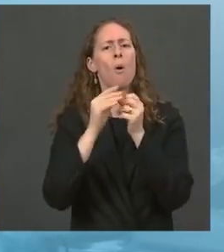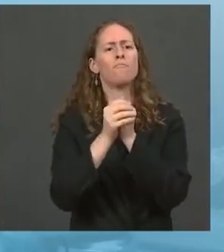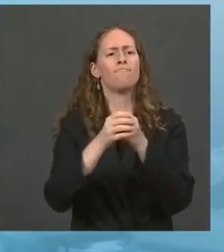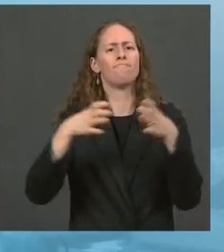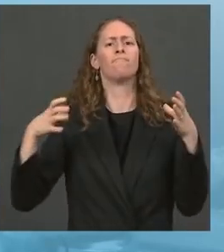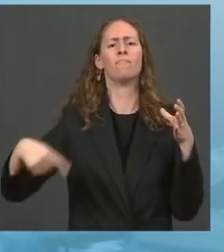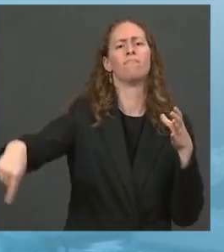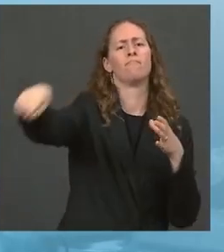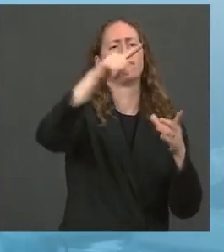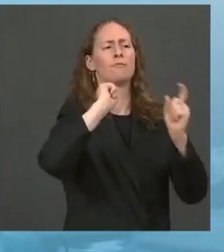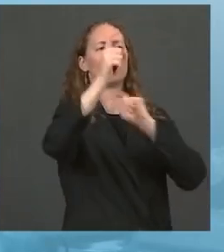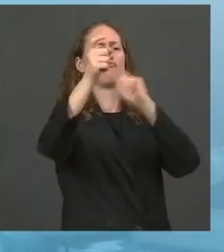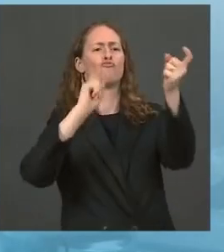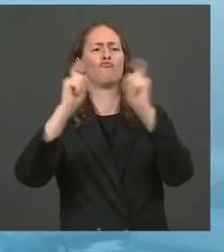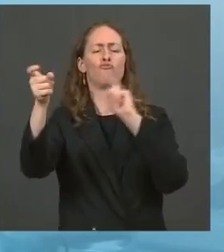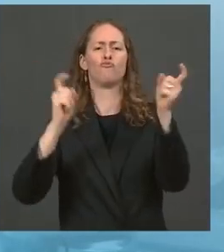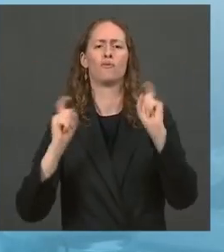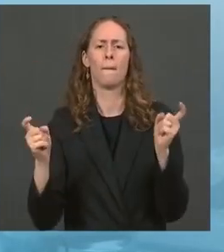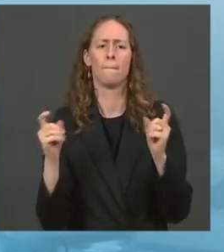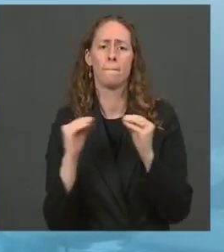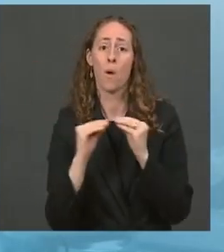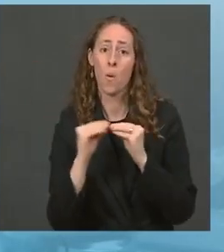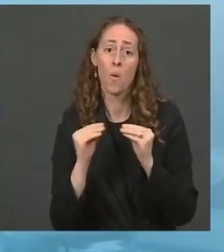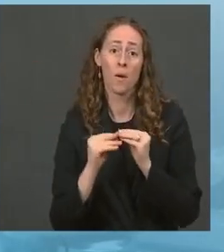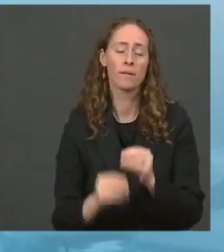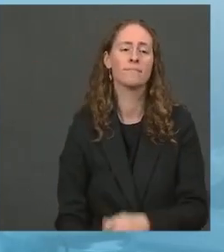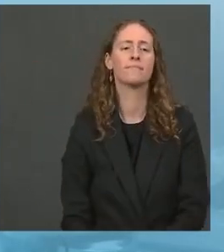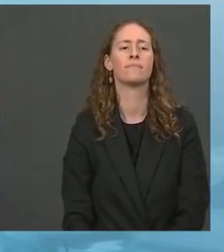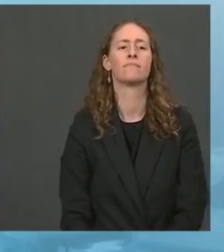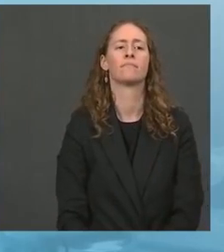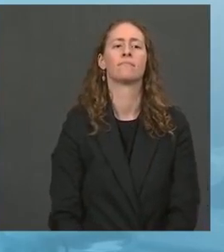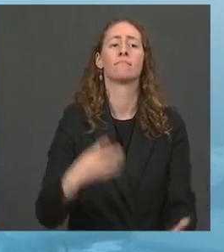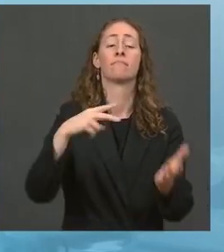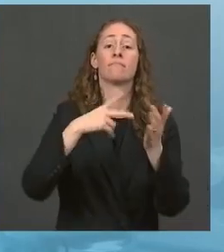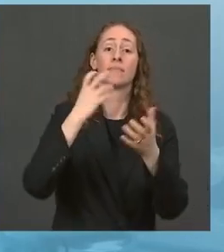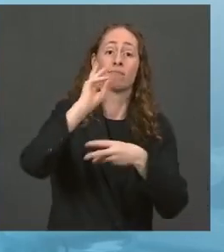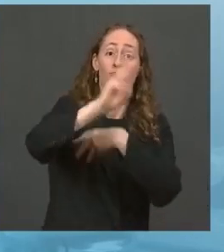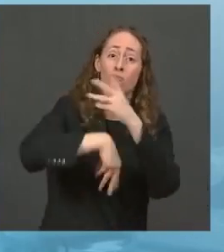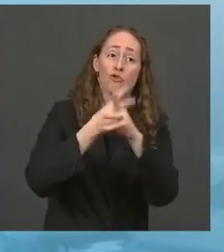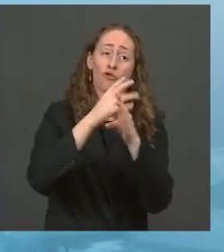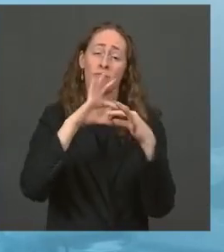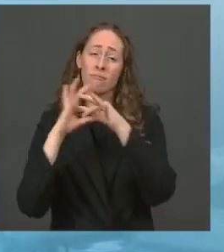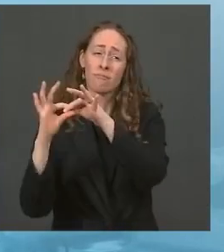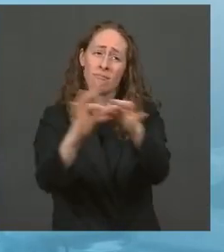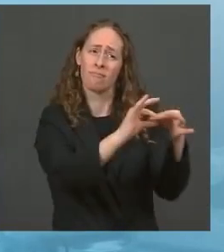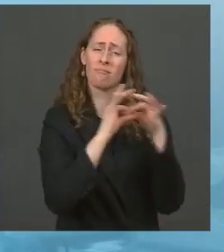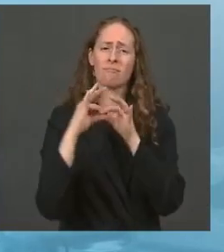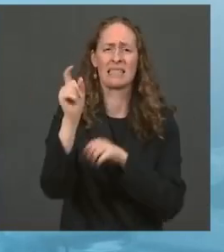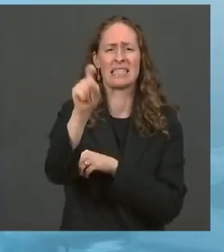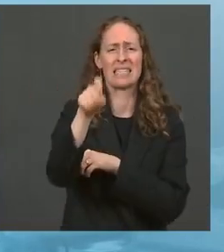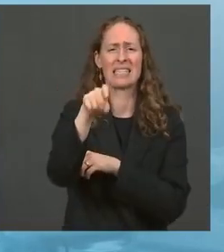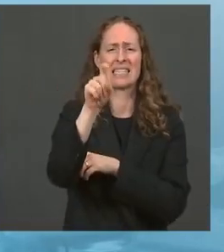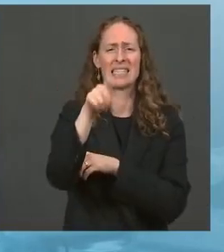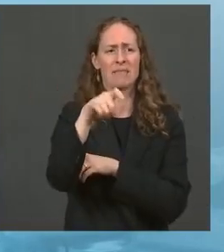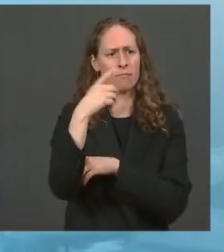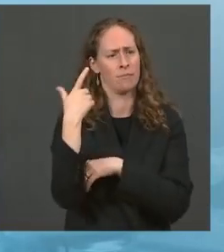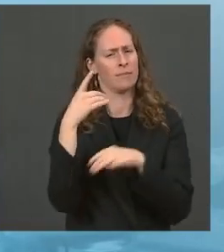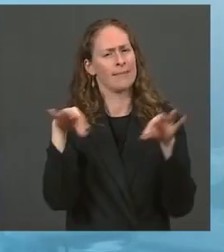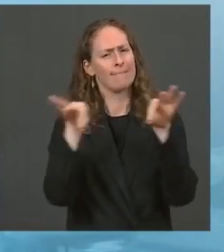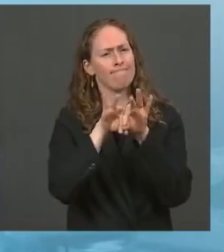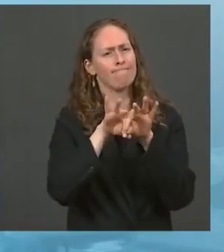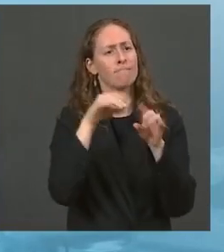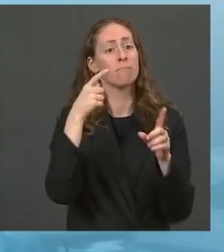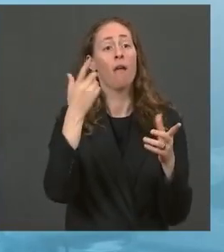as we do so, we should unite around the world on a few principles that we commit to donating, not selling,